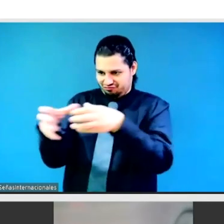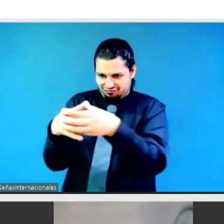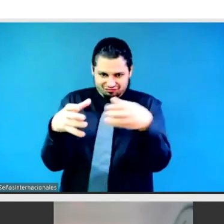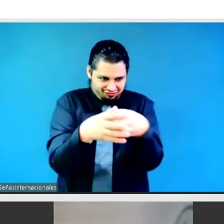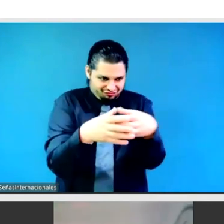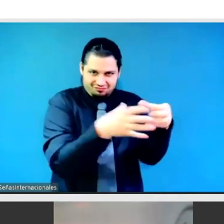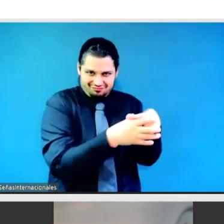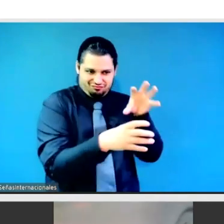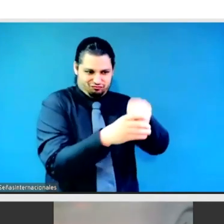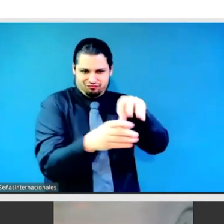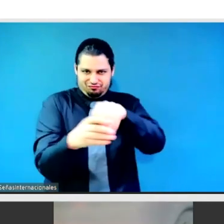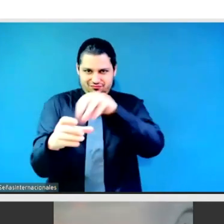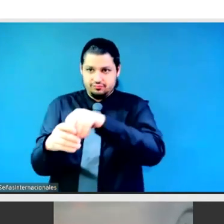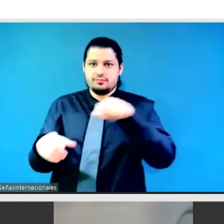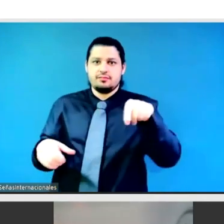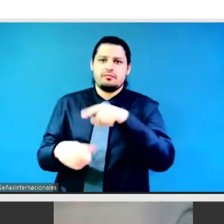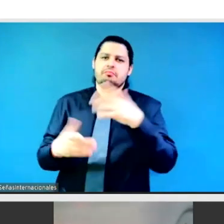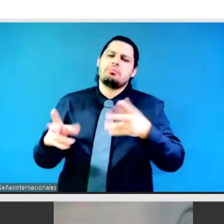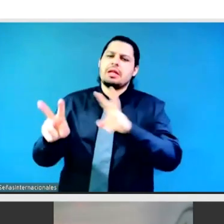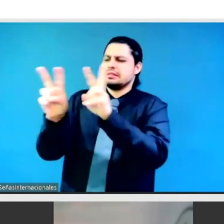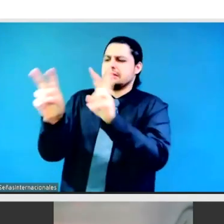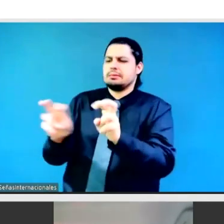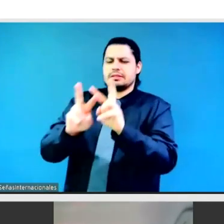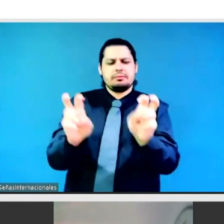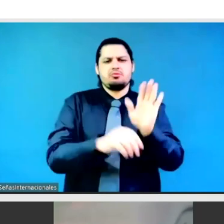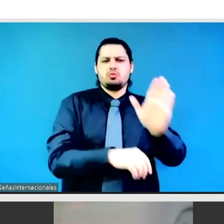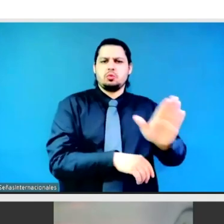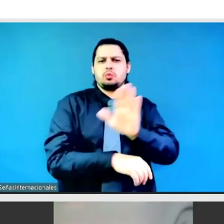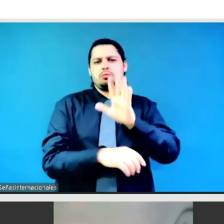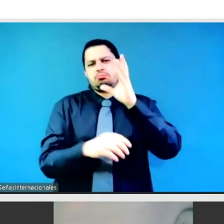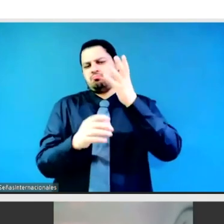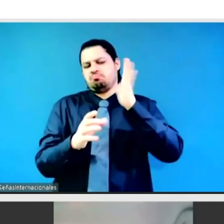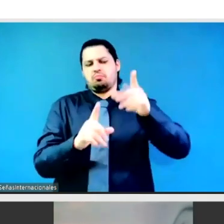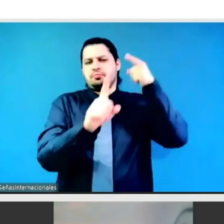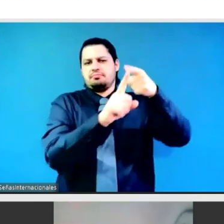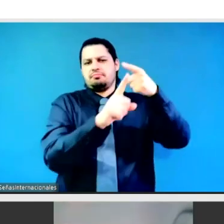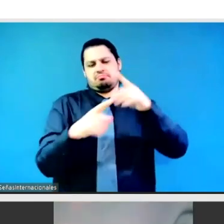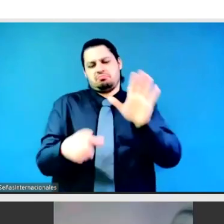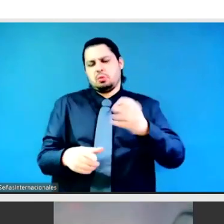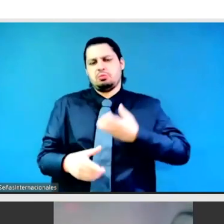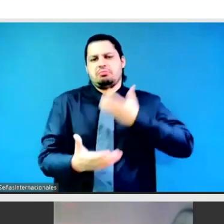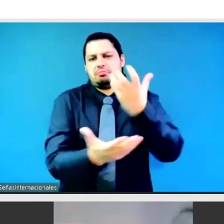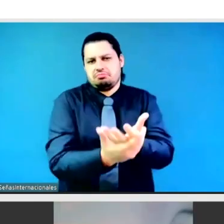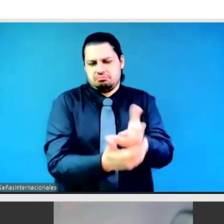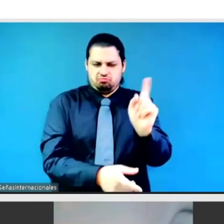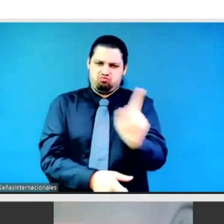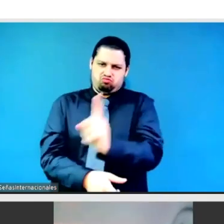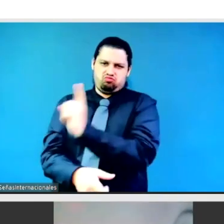and conditions mean that diverse women and girls are located along axis of power in the